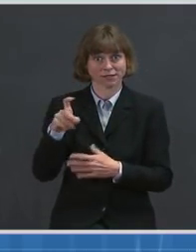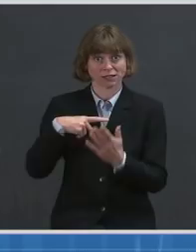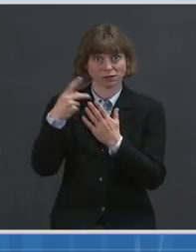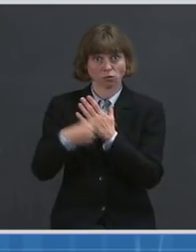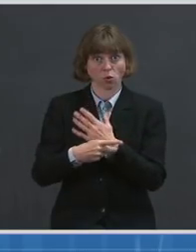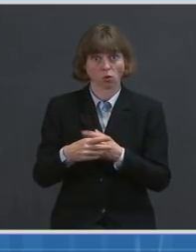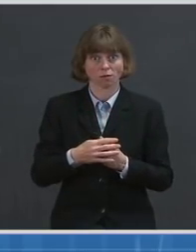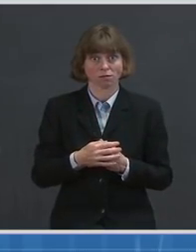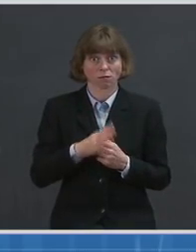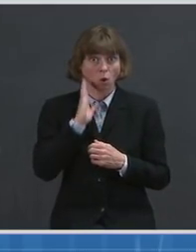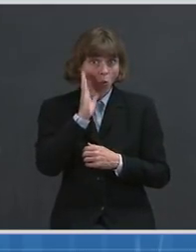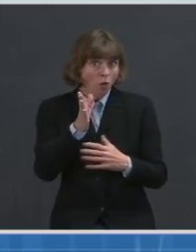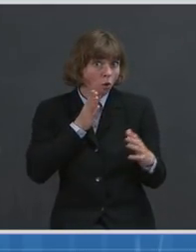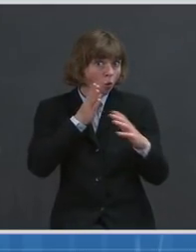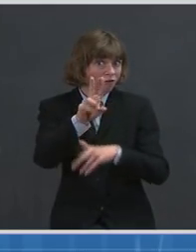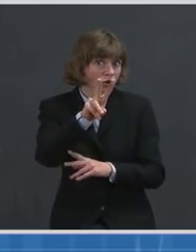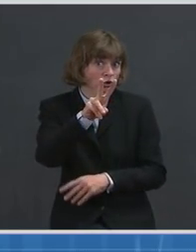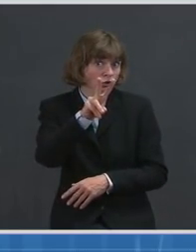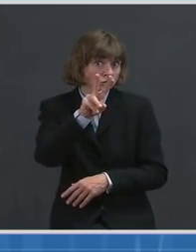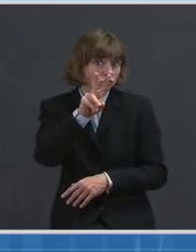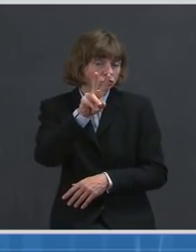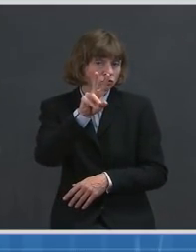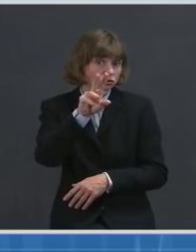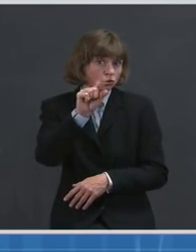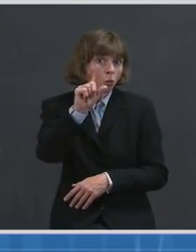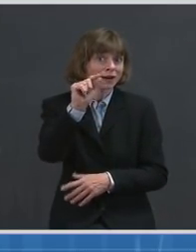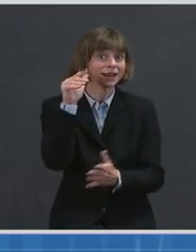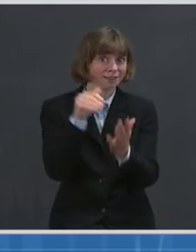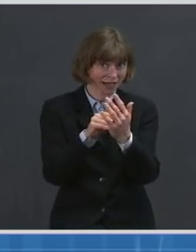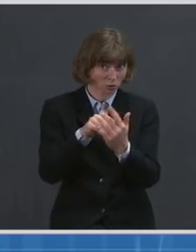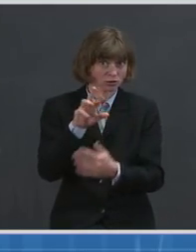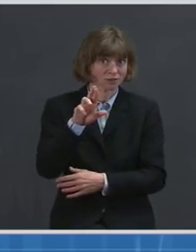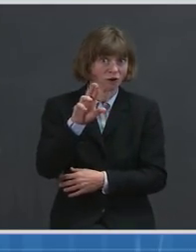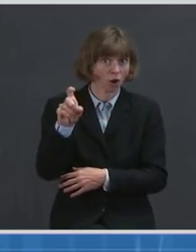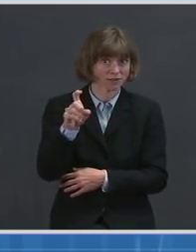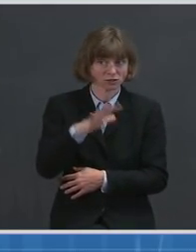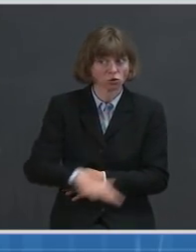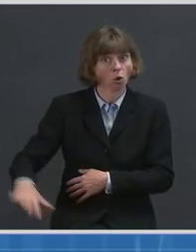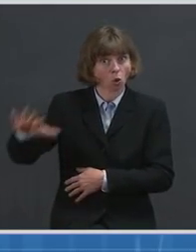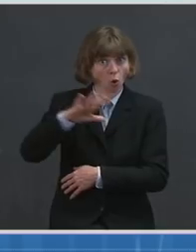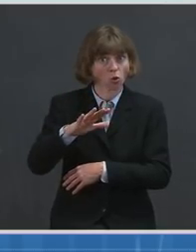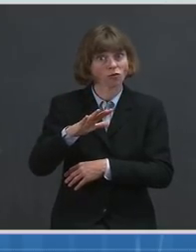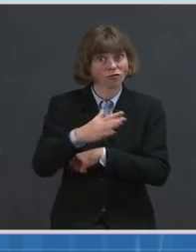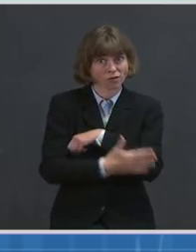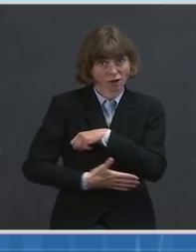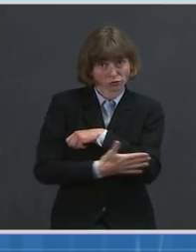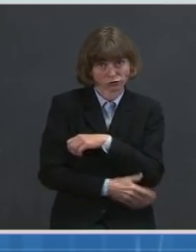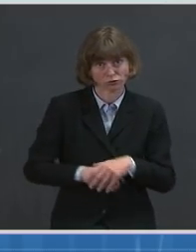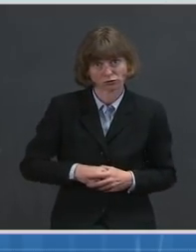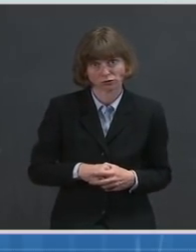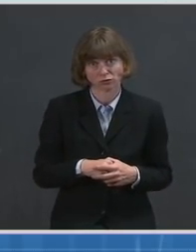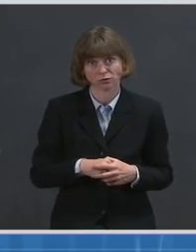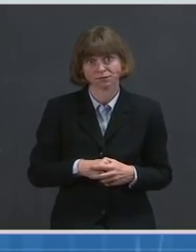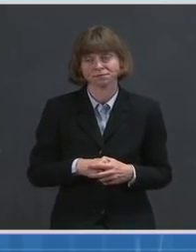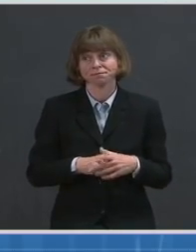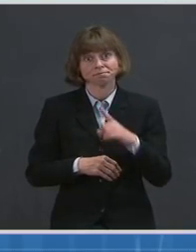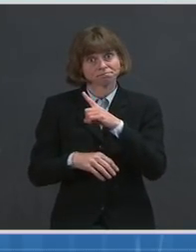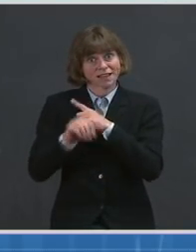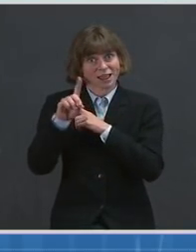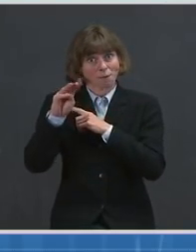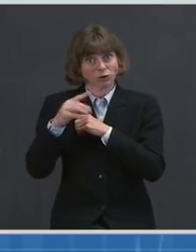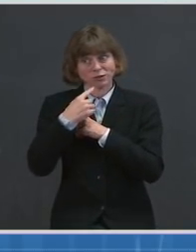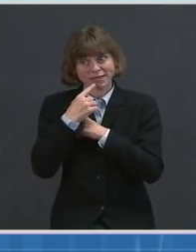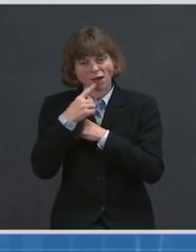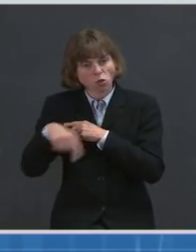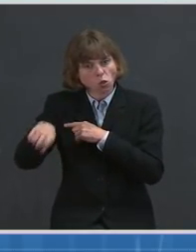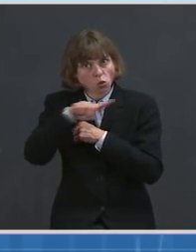at more than 20,000 pharmacies across America. And the administration is instructing these pharmacies to expand